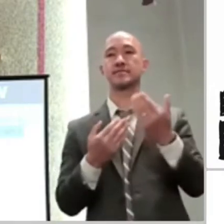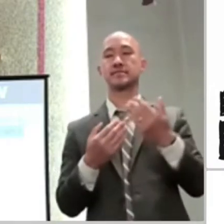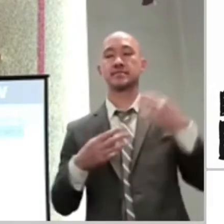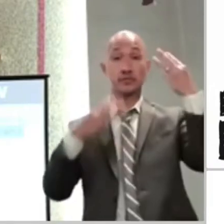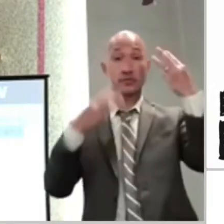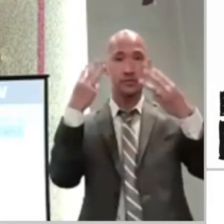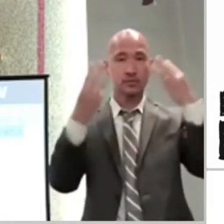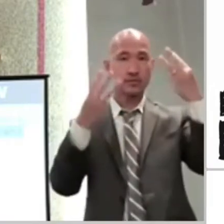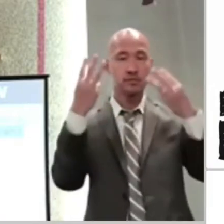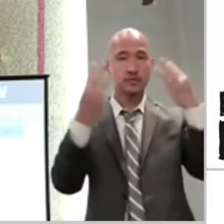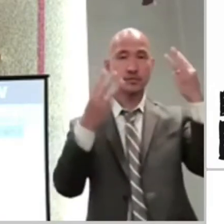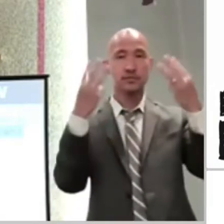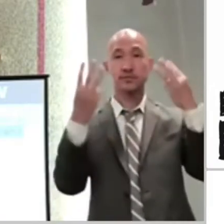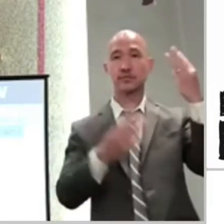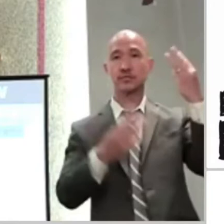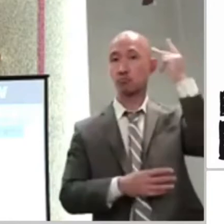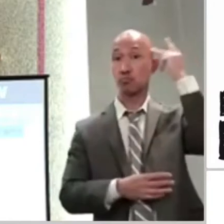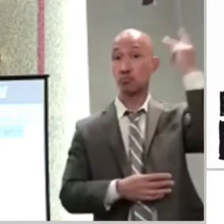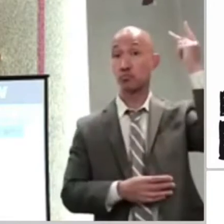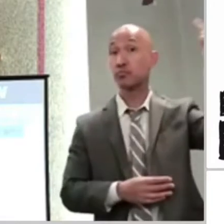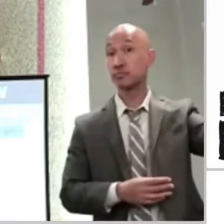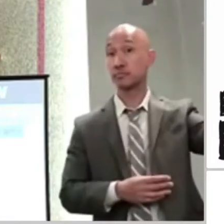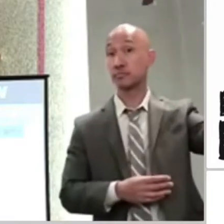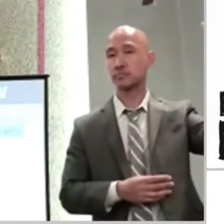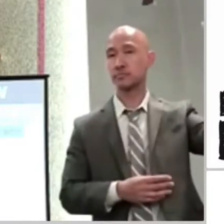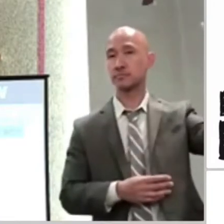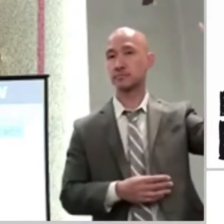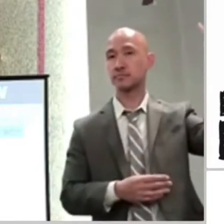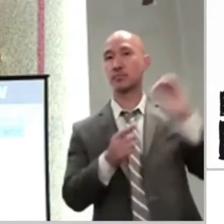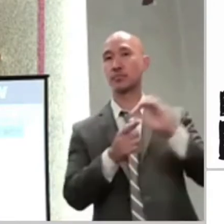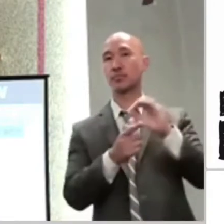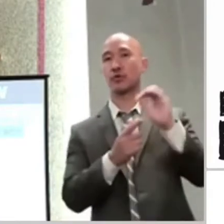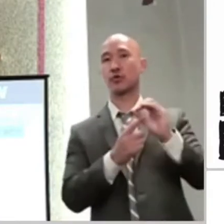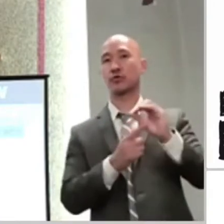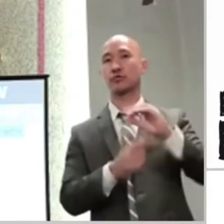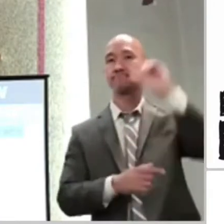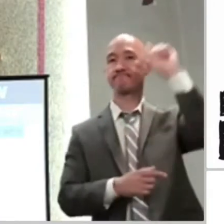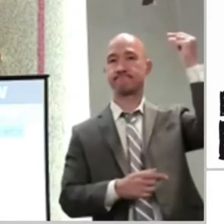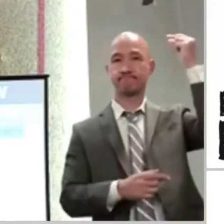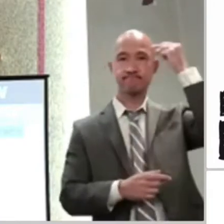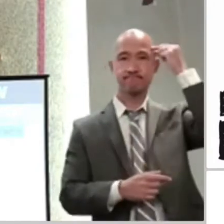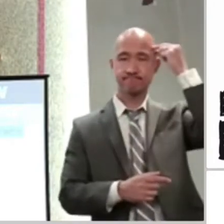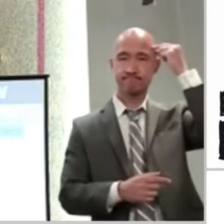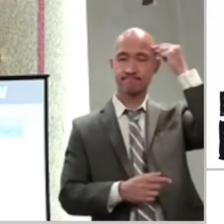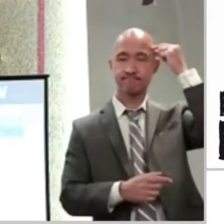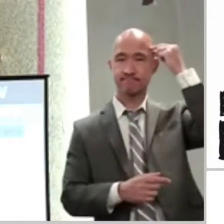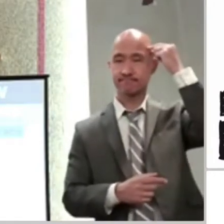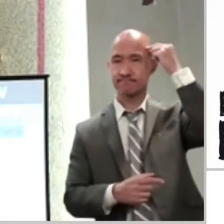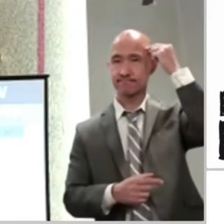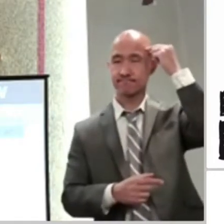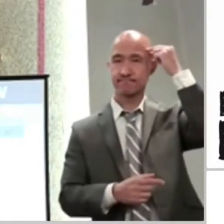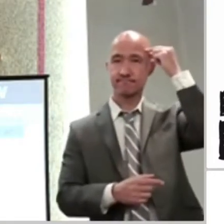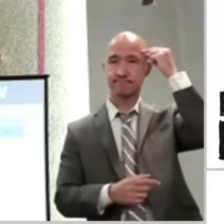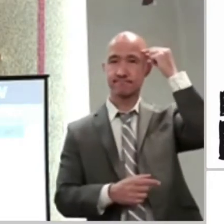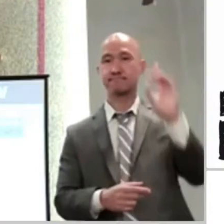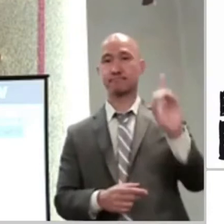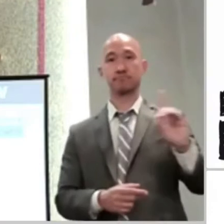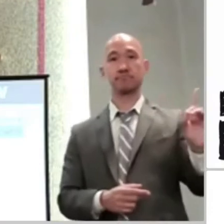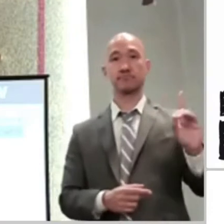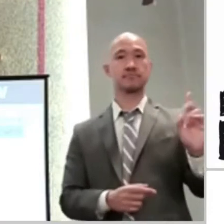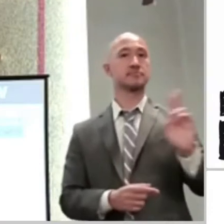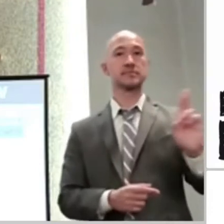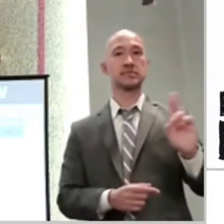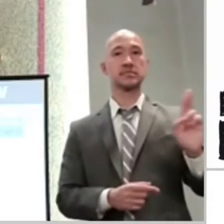trouble you enough to disturb the life that God has laid out for you, attached